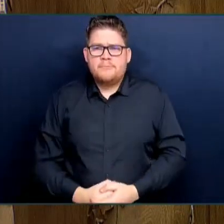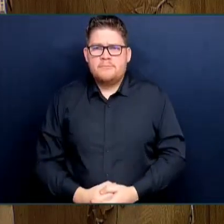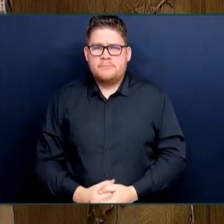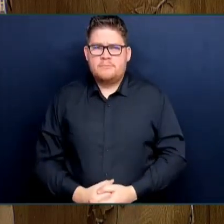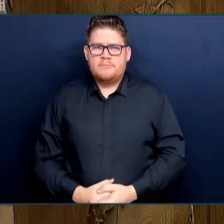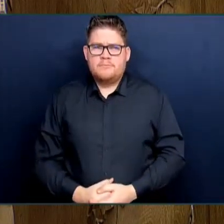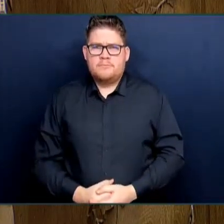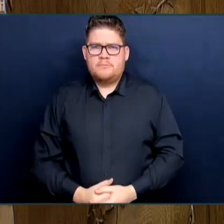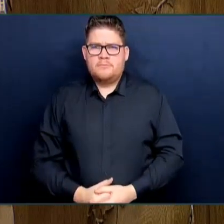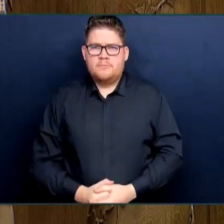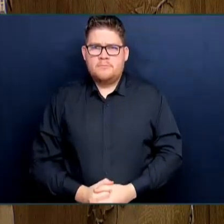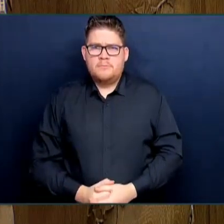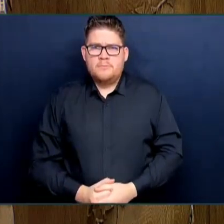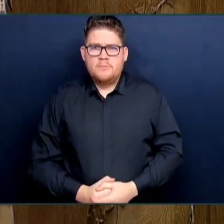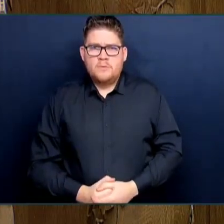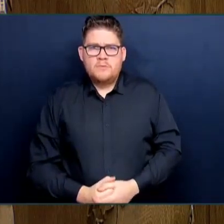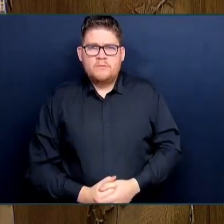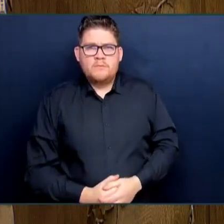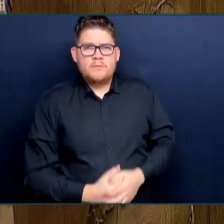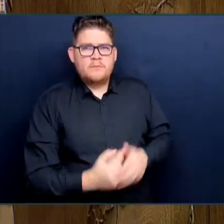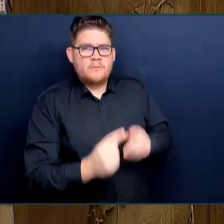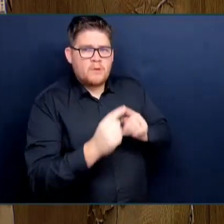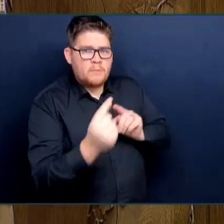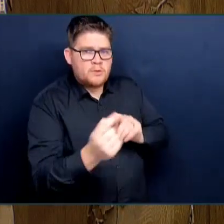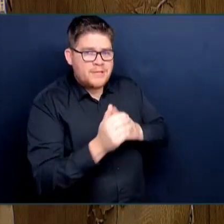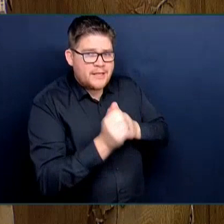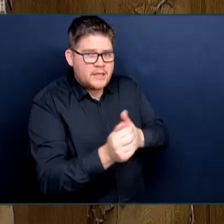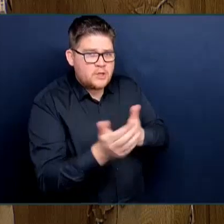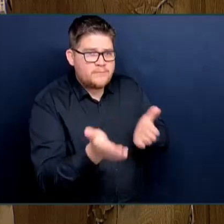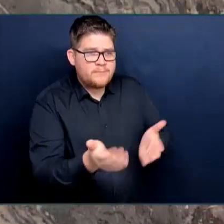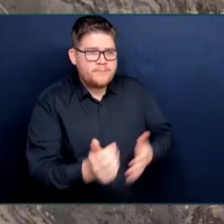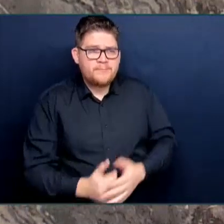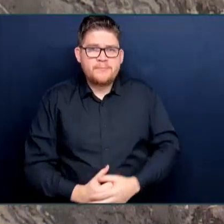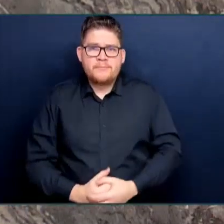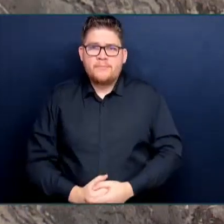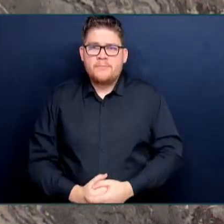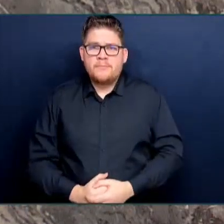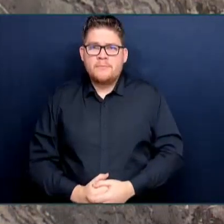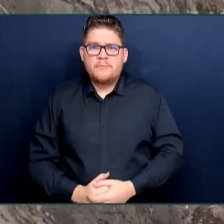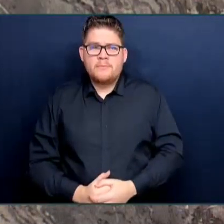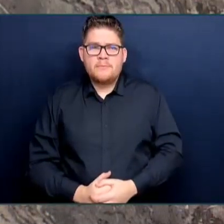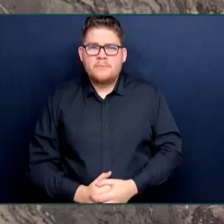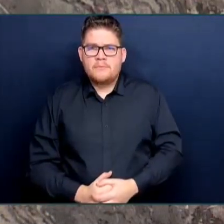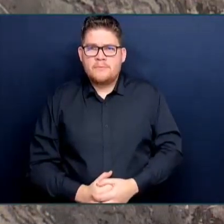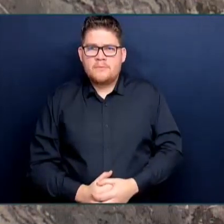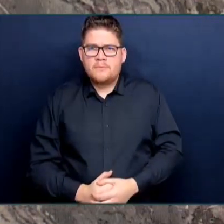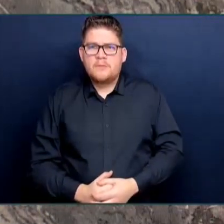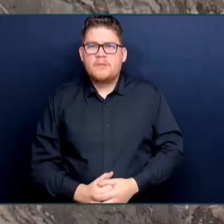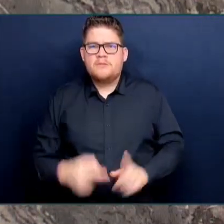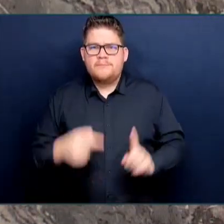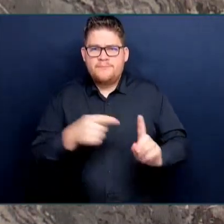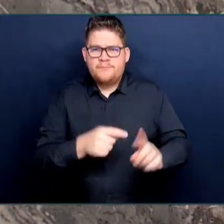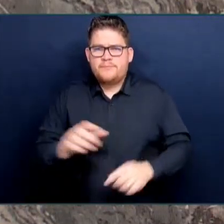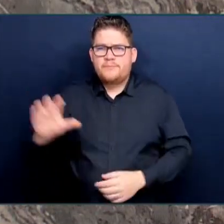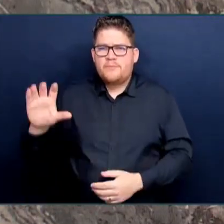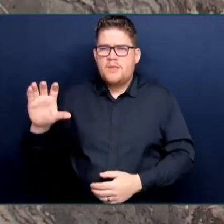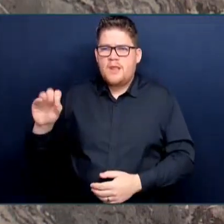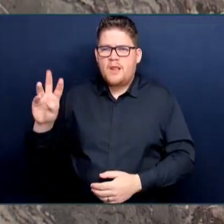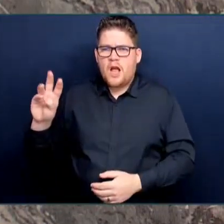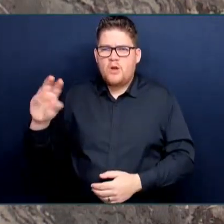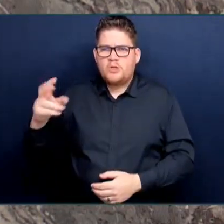Thank you, Mr. Speaker. The Cowichan Hospital Replacement Project is already well over three years behind schedule, and it is a shocking